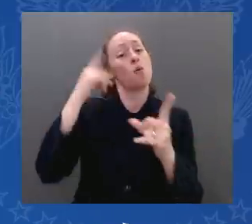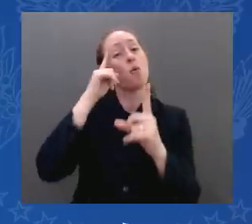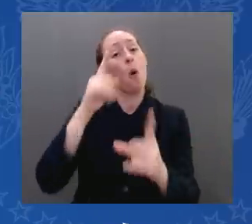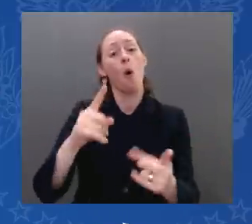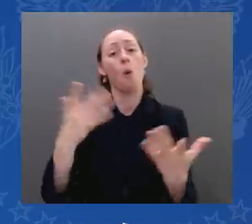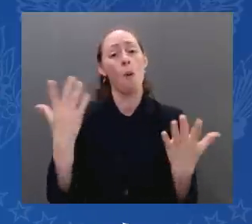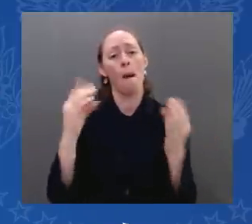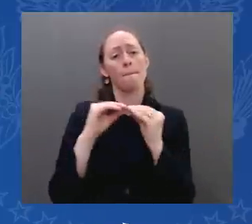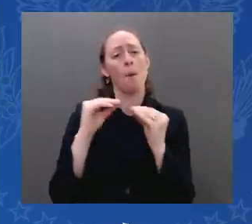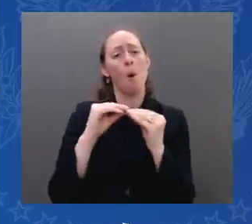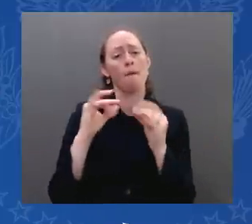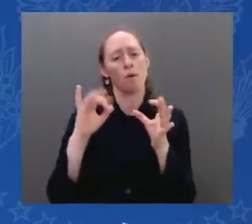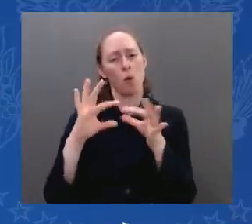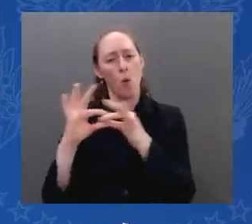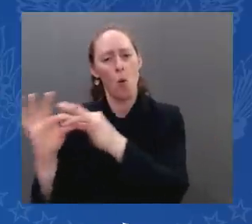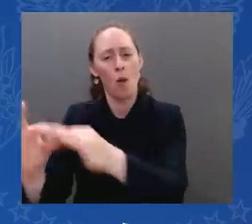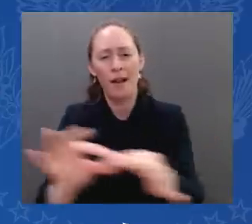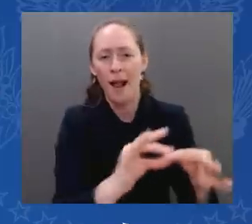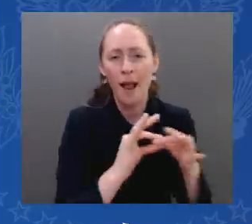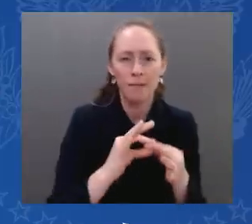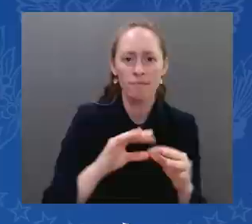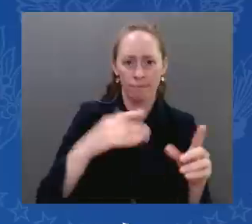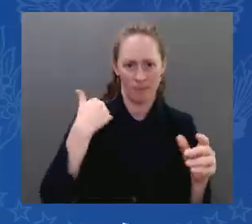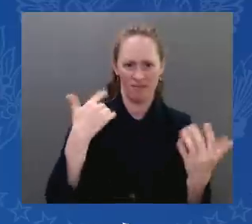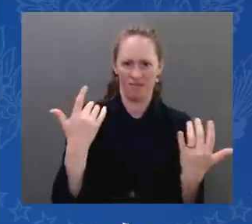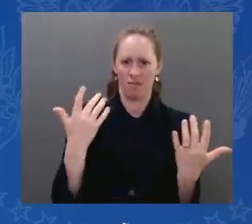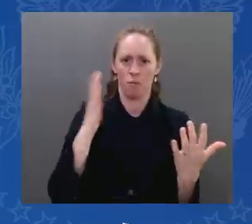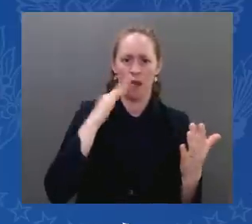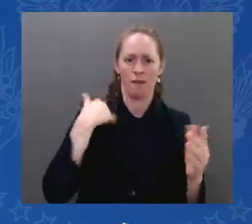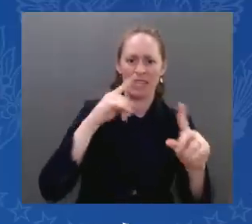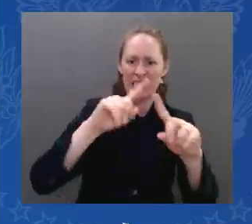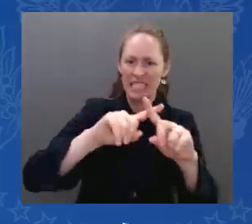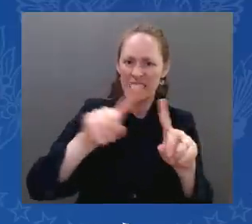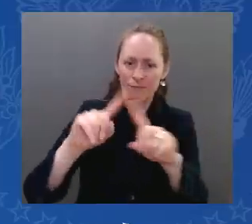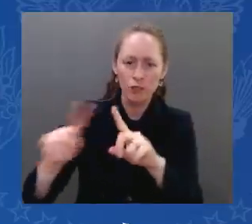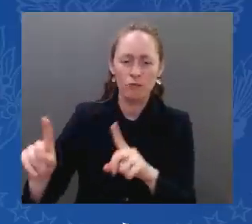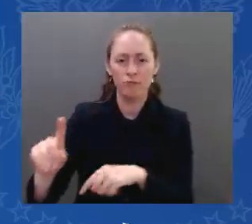what are in U.S. interest and I believe in Israel's interest as well.